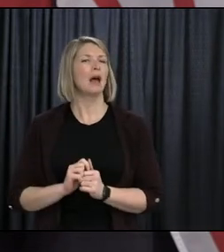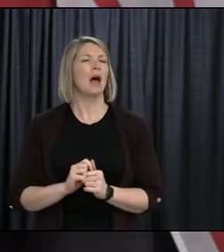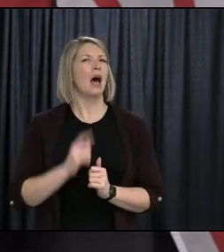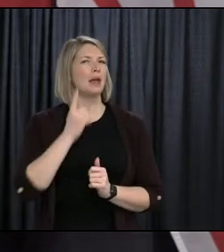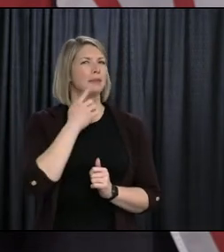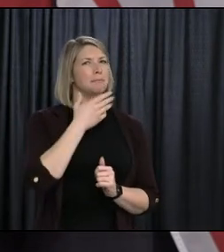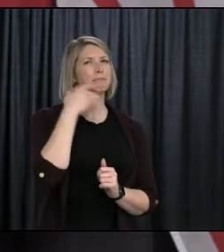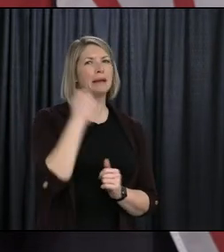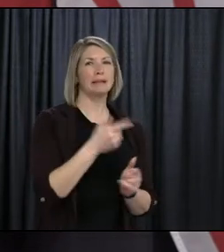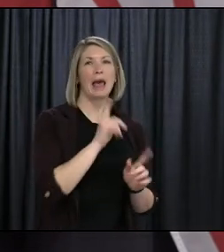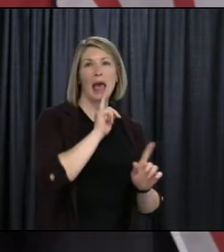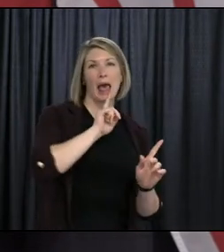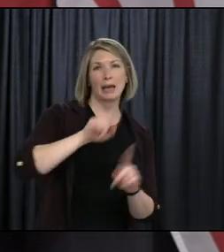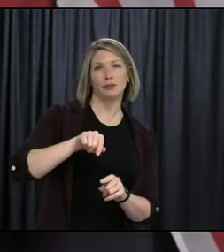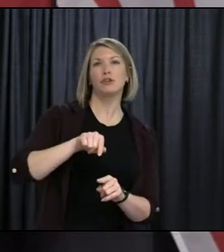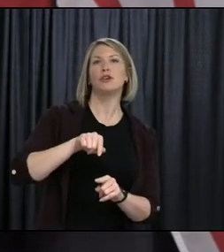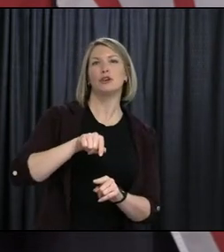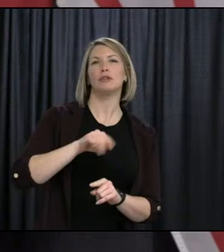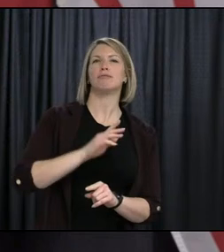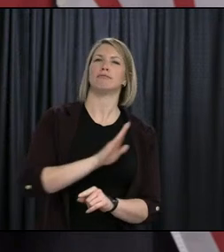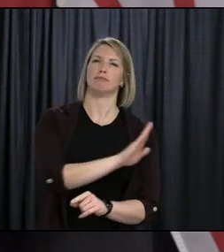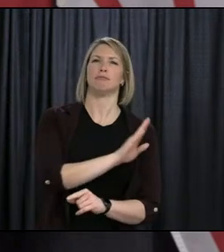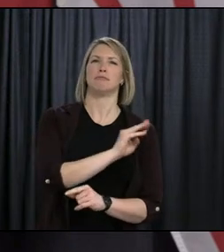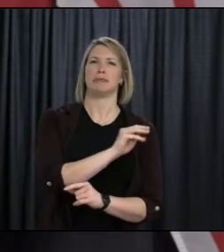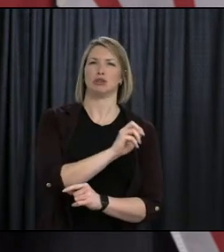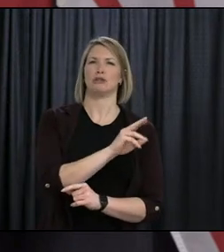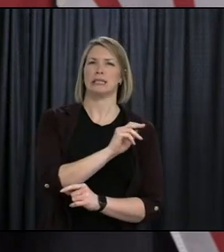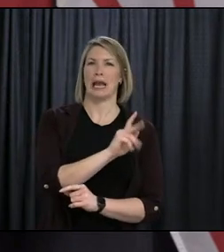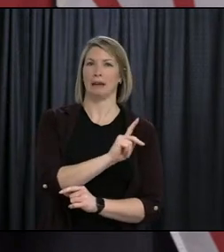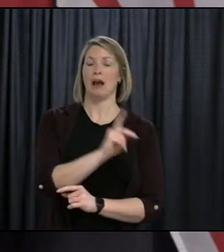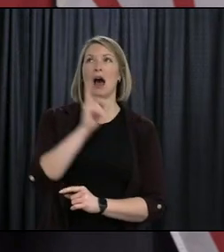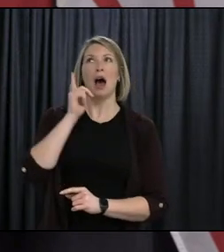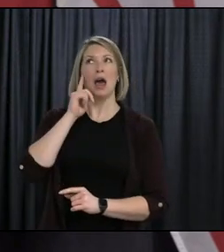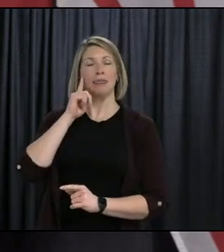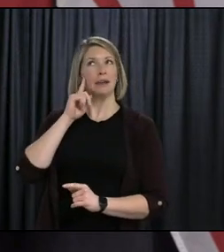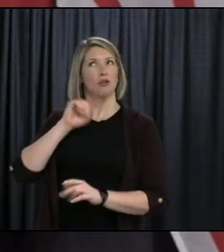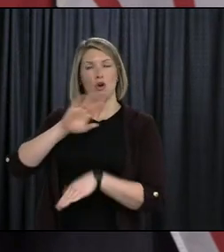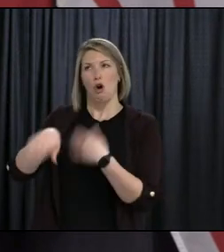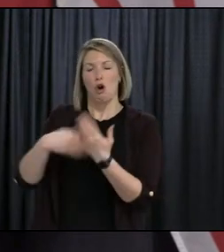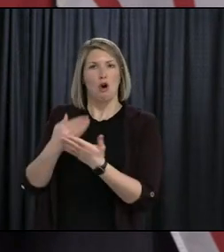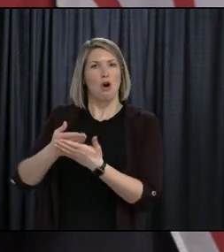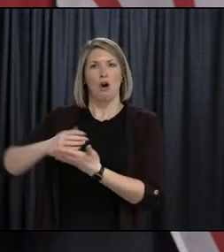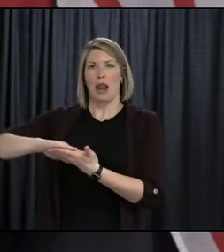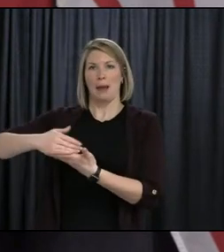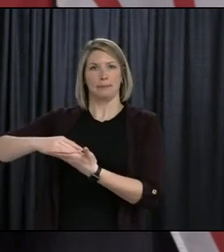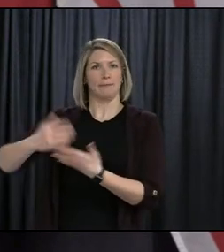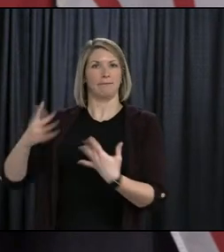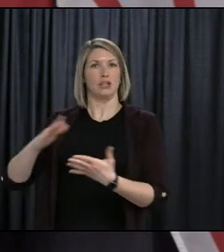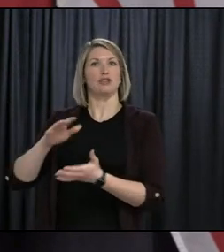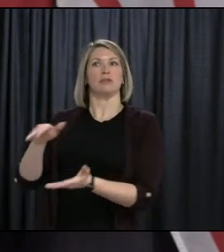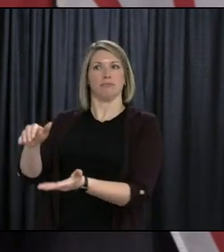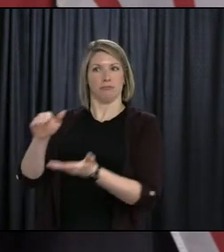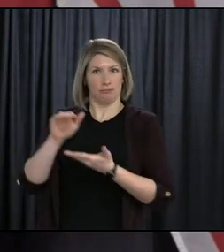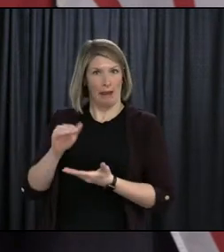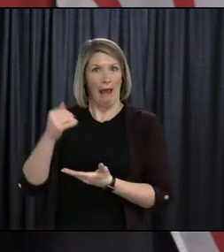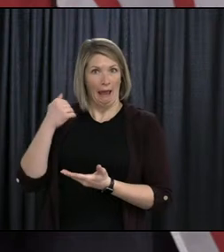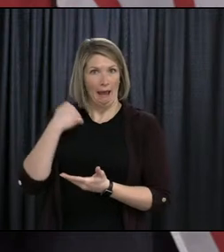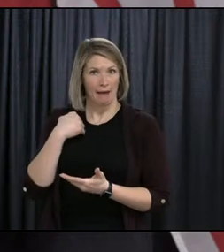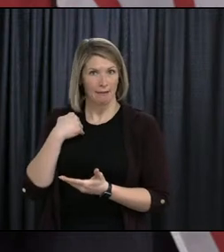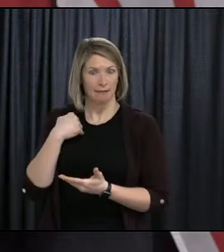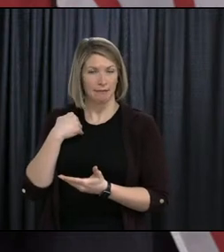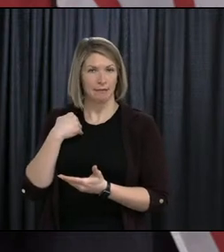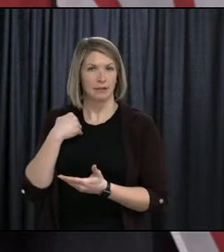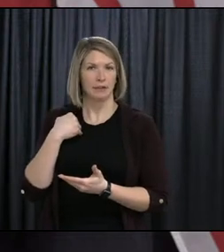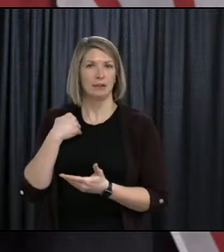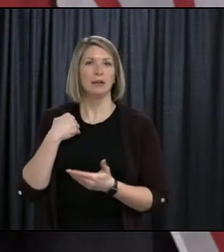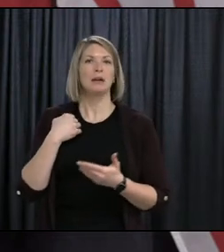Tony to clarify, but I believe all laptops have arrived, and I believe we've got just over 2